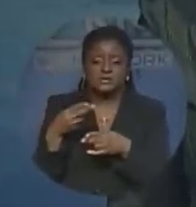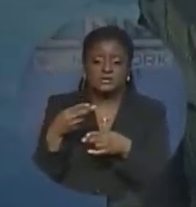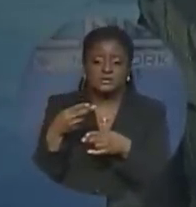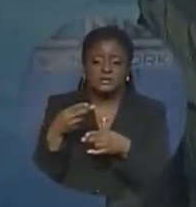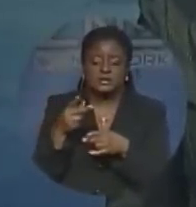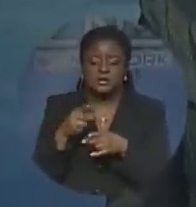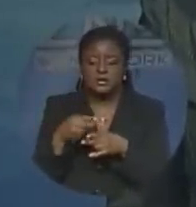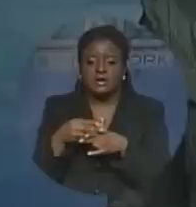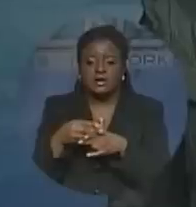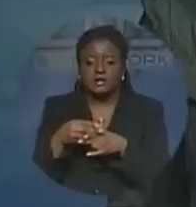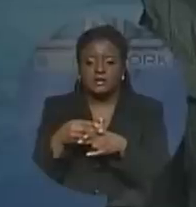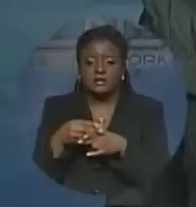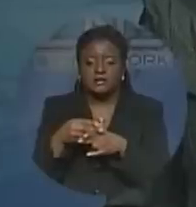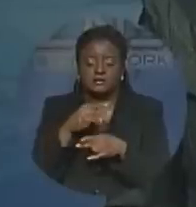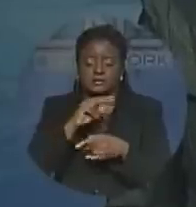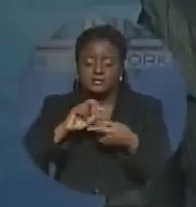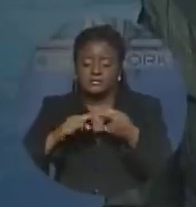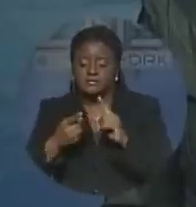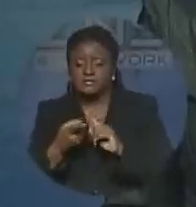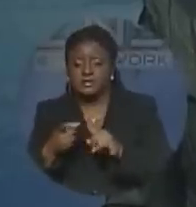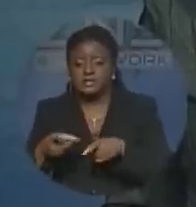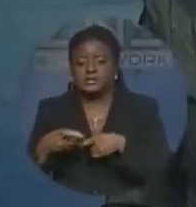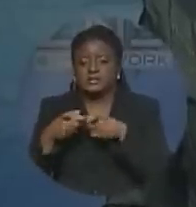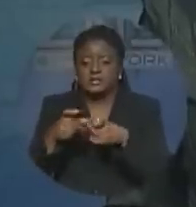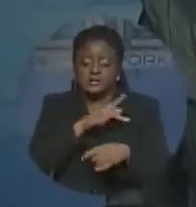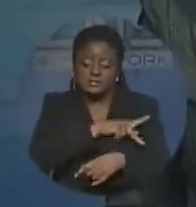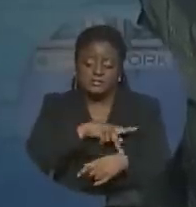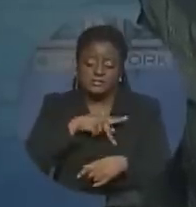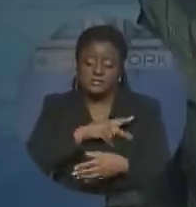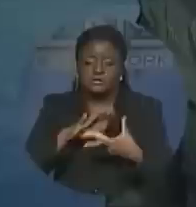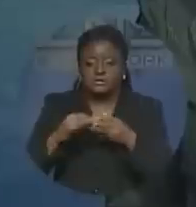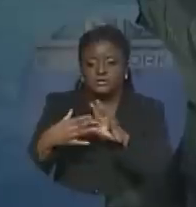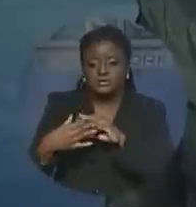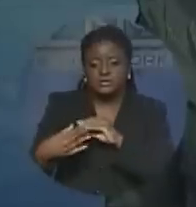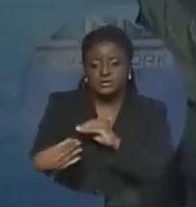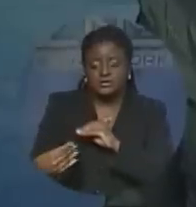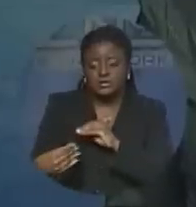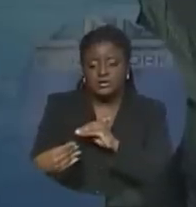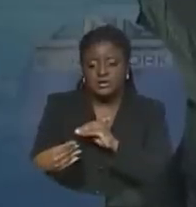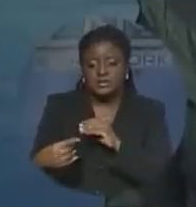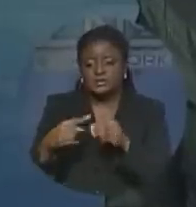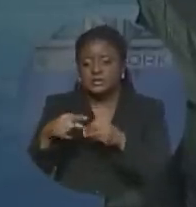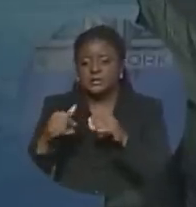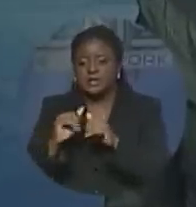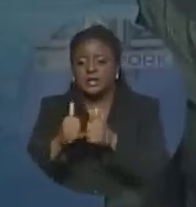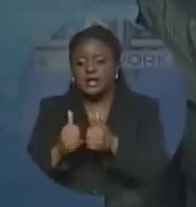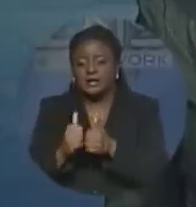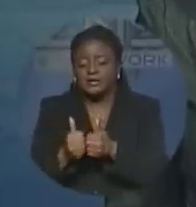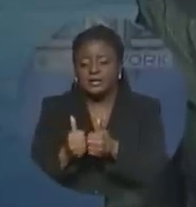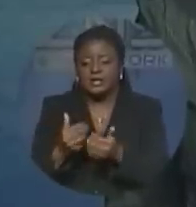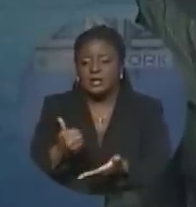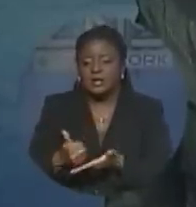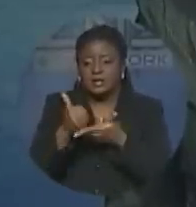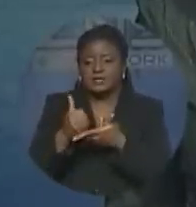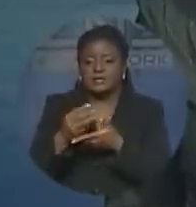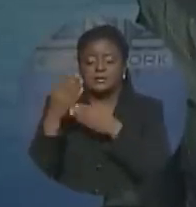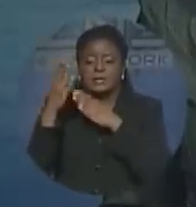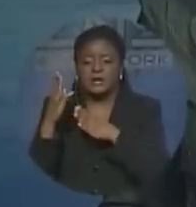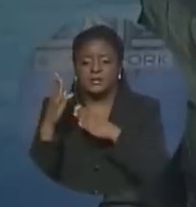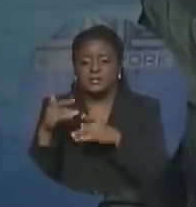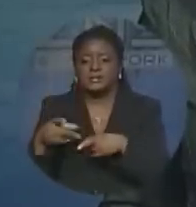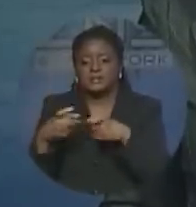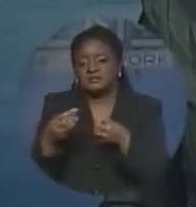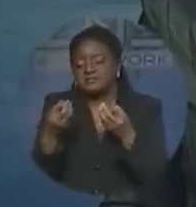accounts which reflected a statesman determined to form a Bahamas which would afford Bahamians all the privileges that their nation had to offer.